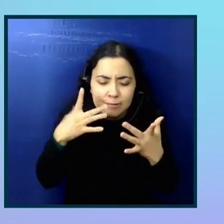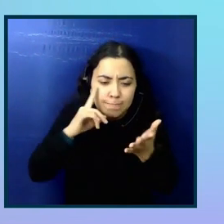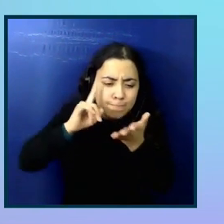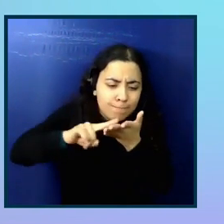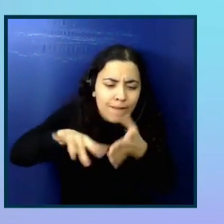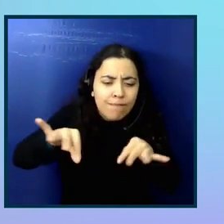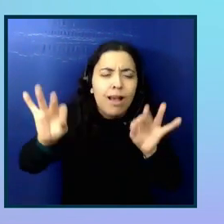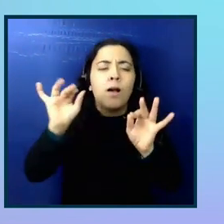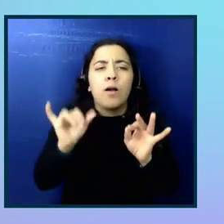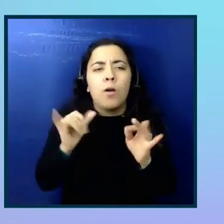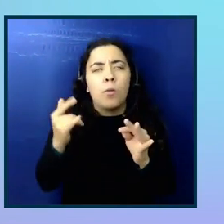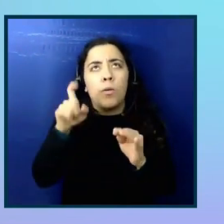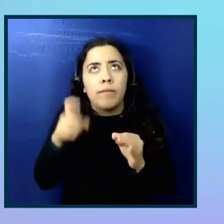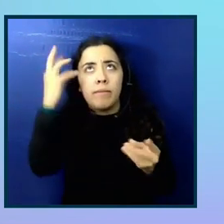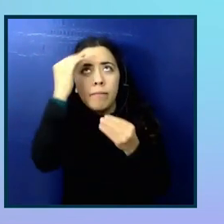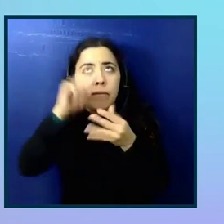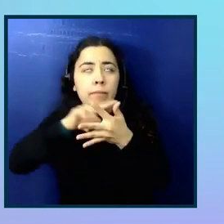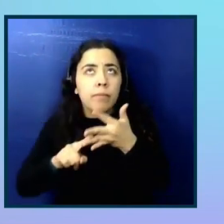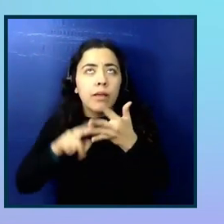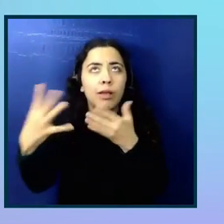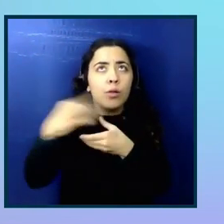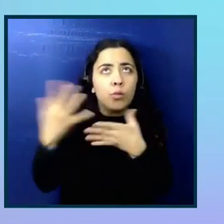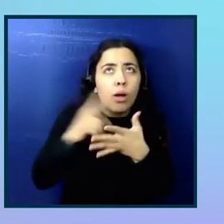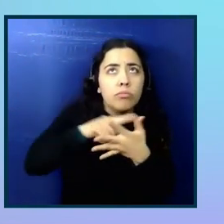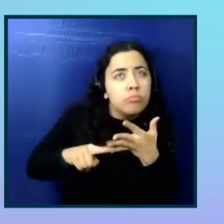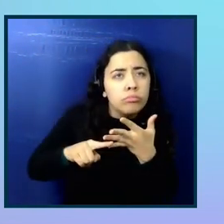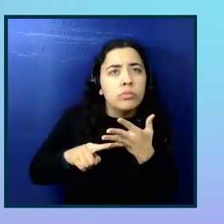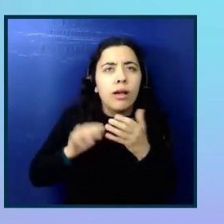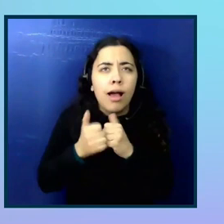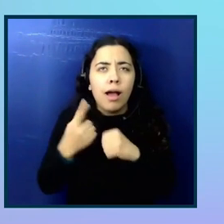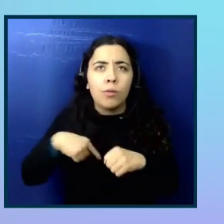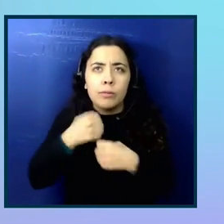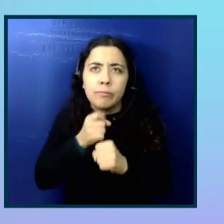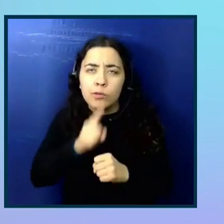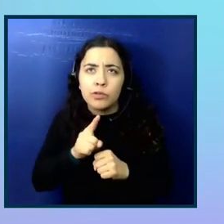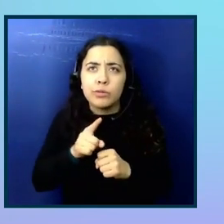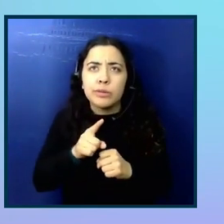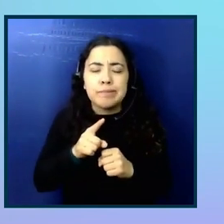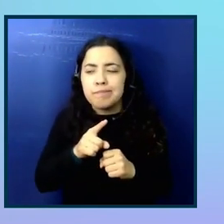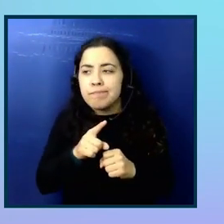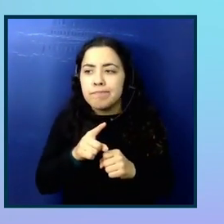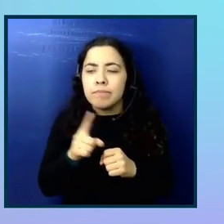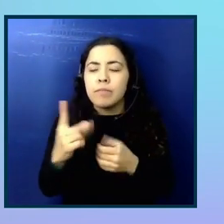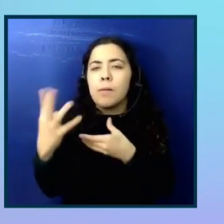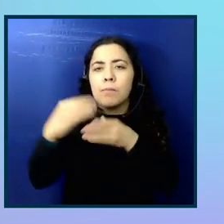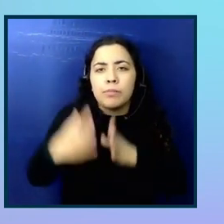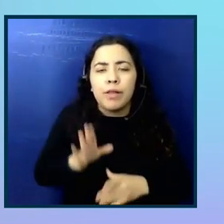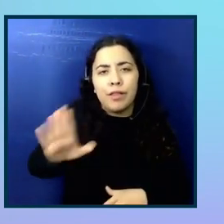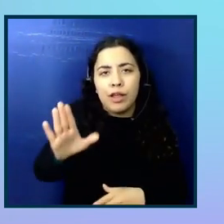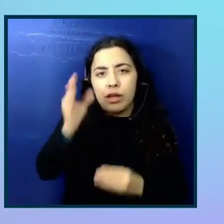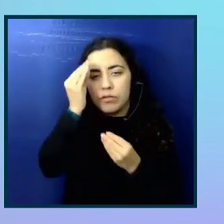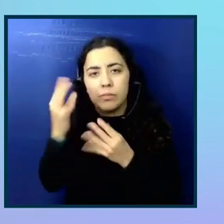think about and include and what we needed to do to make sure that the participants data was